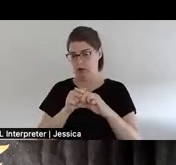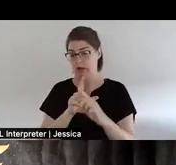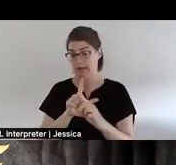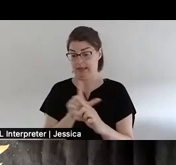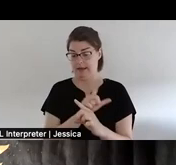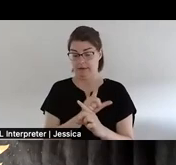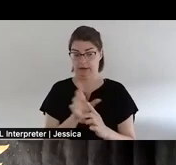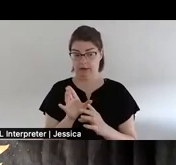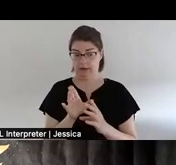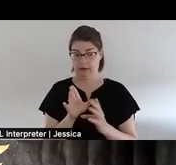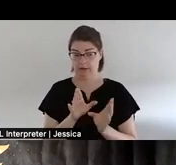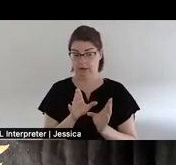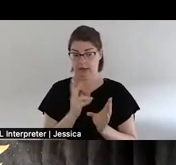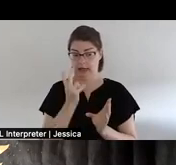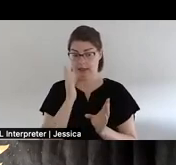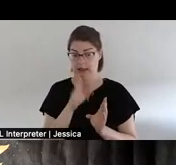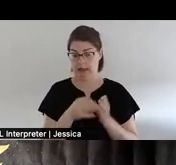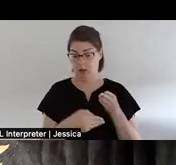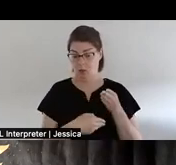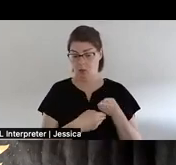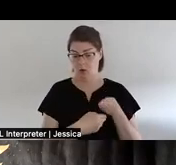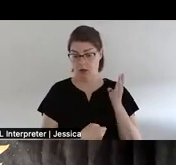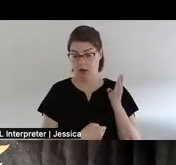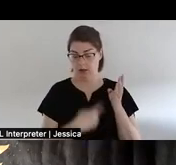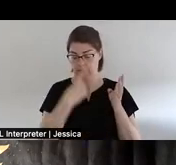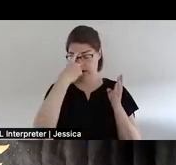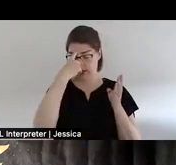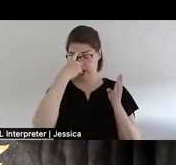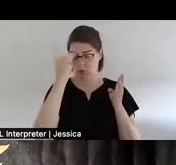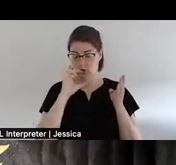And seeing that wall in your head.